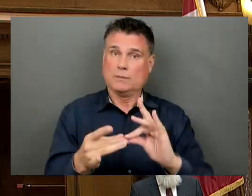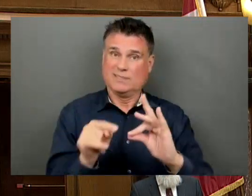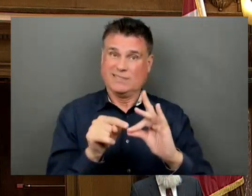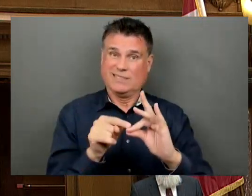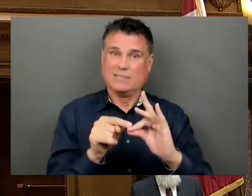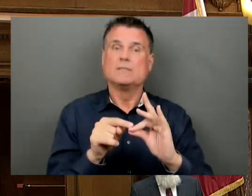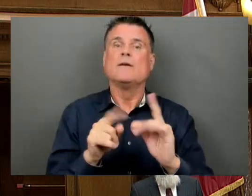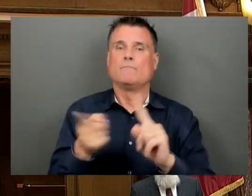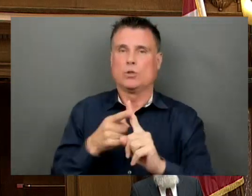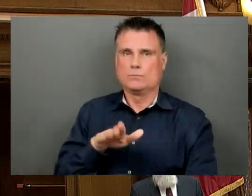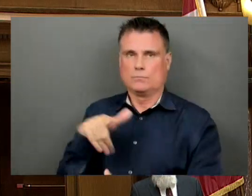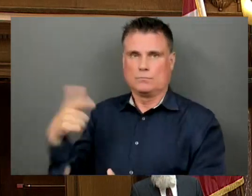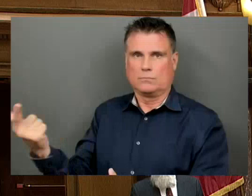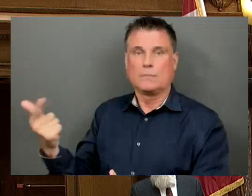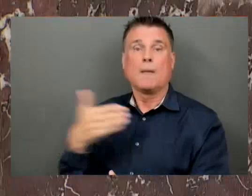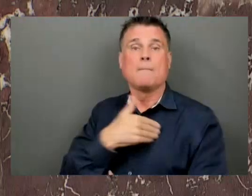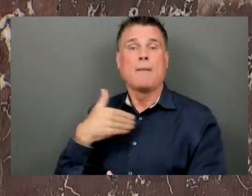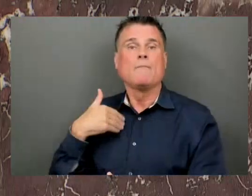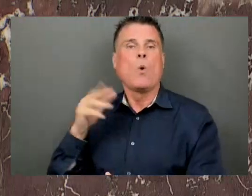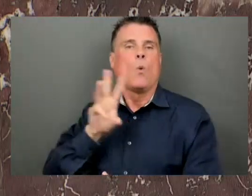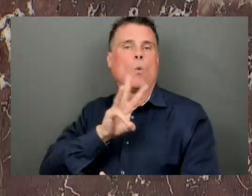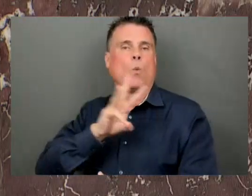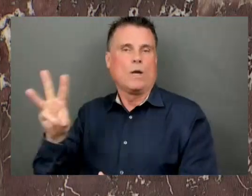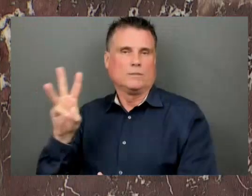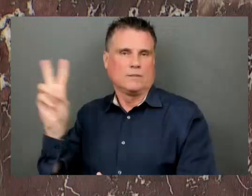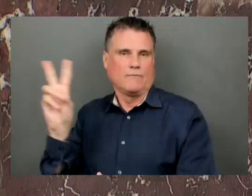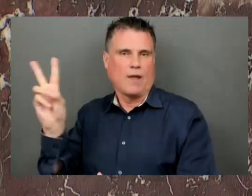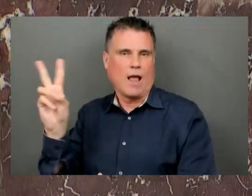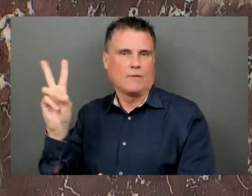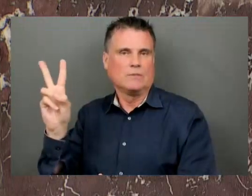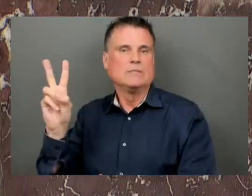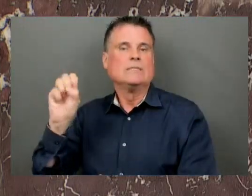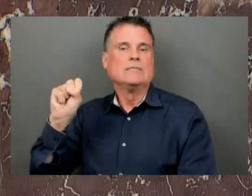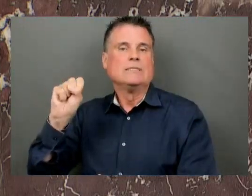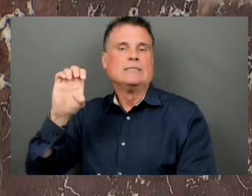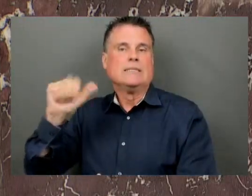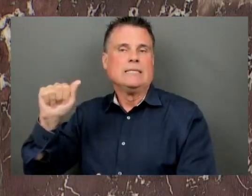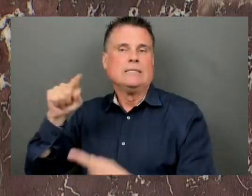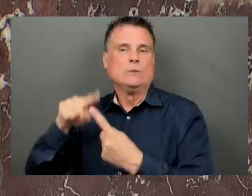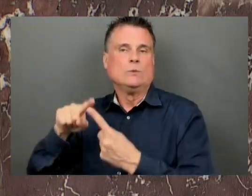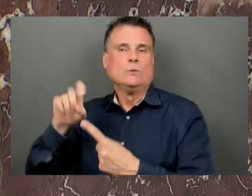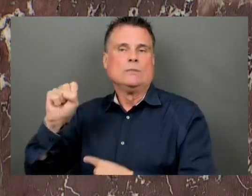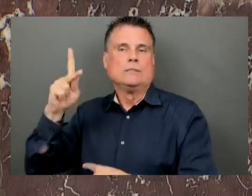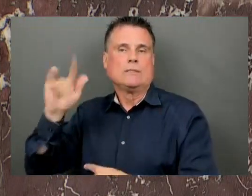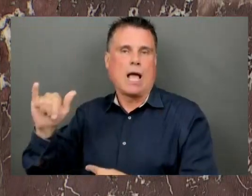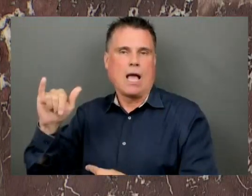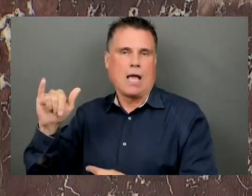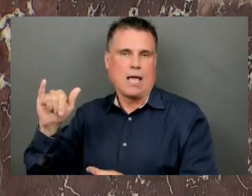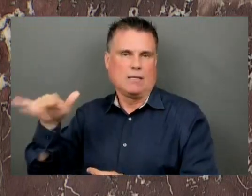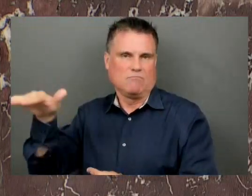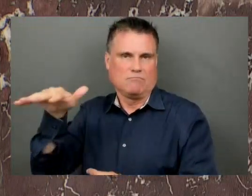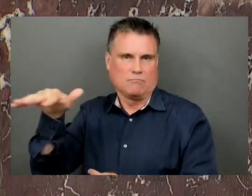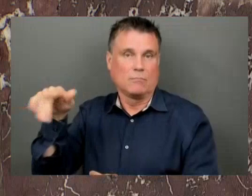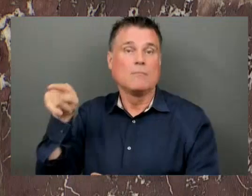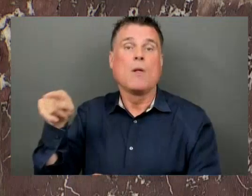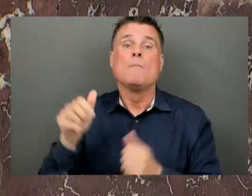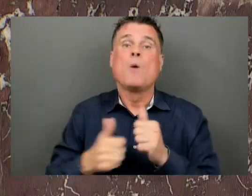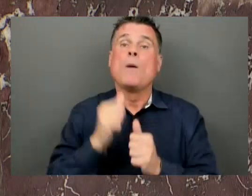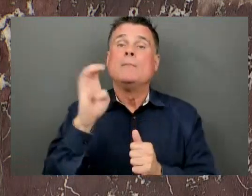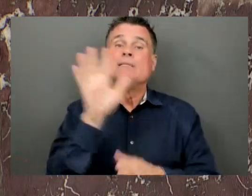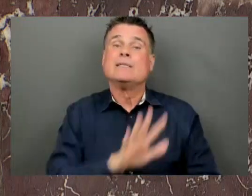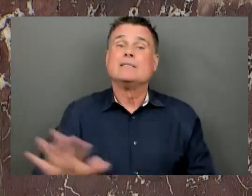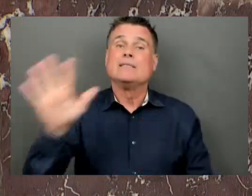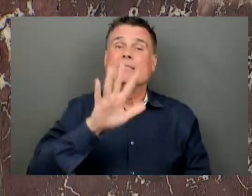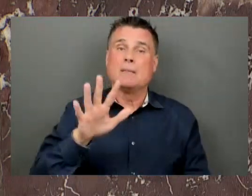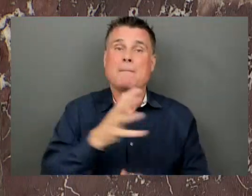Speaker, it will come as no surprise to British Columbians that most of B.C. is bear country. Of the 150,000 bears that live in British Columbia, about 10